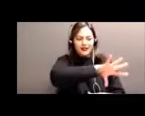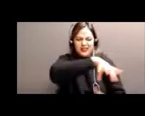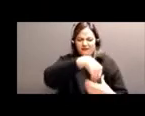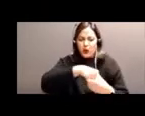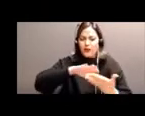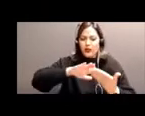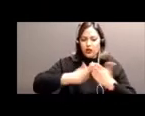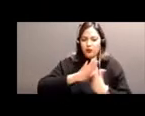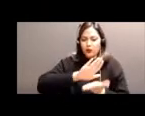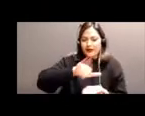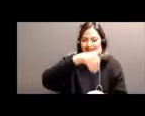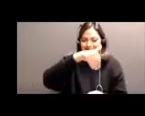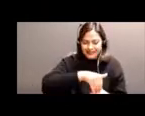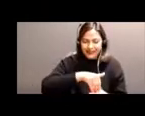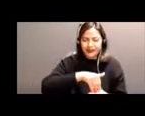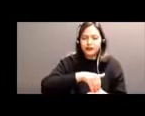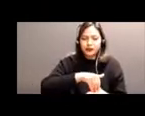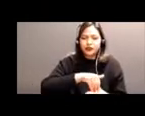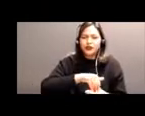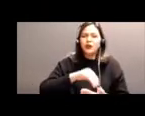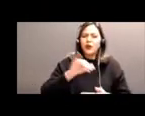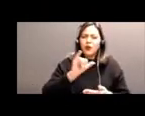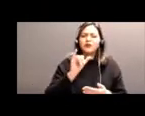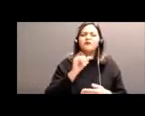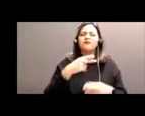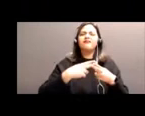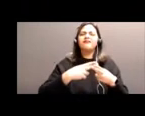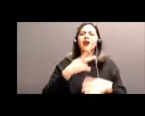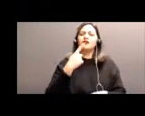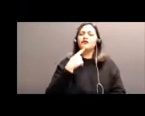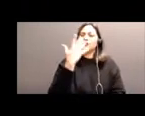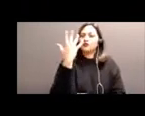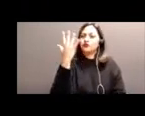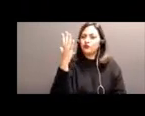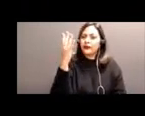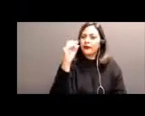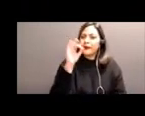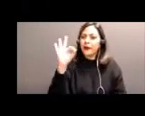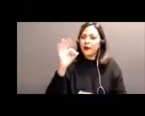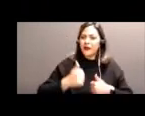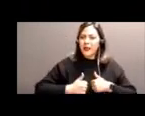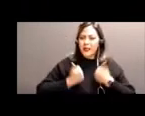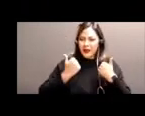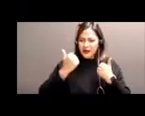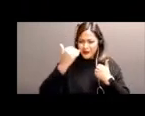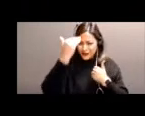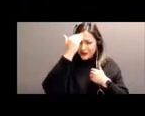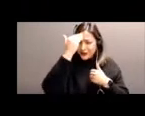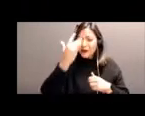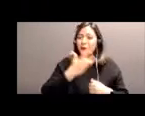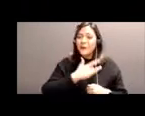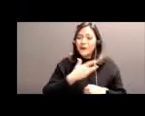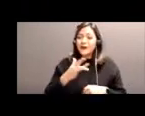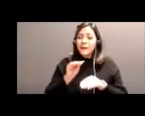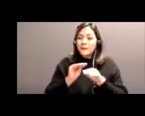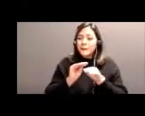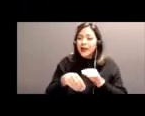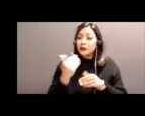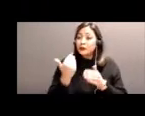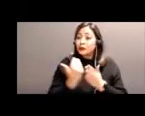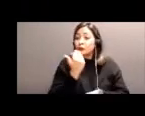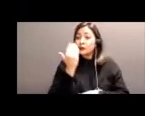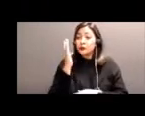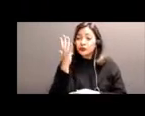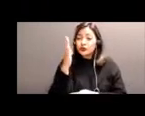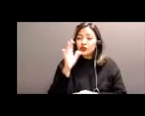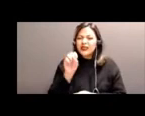A tree of life, as we know, we start with a very small sapling and it grows and we nurture it. We walk in